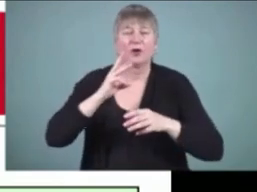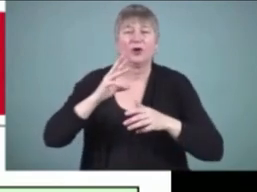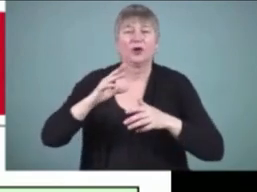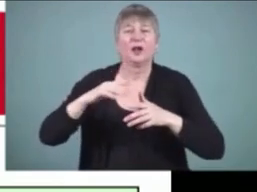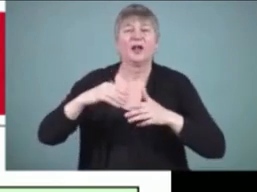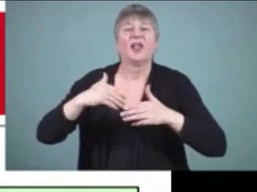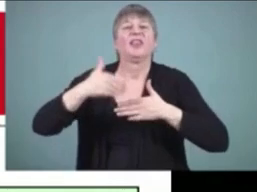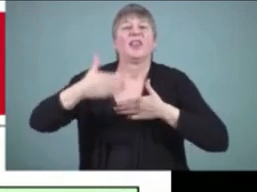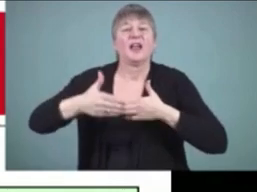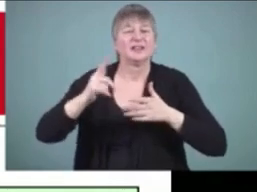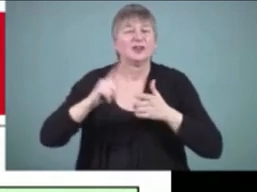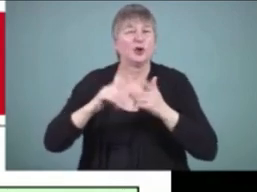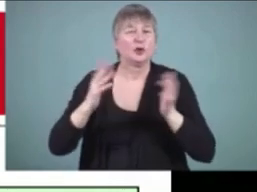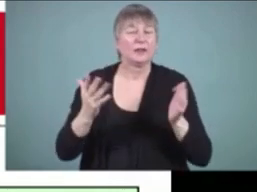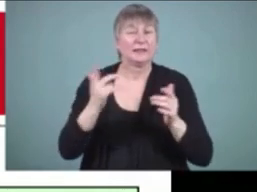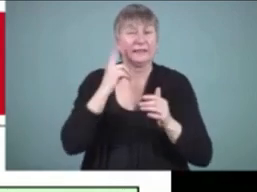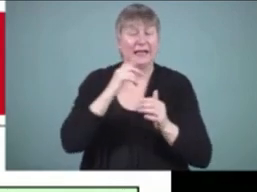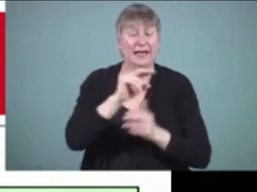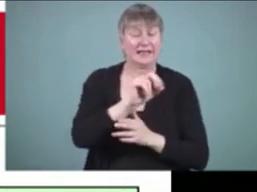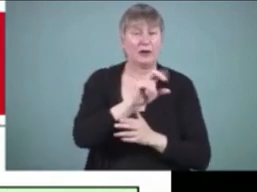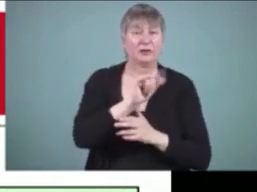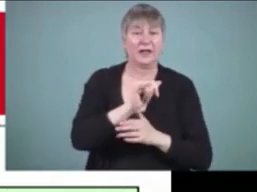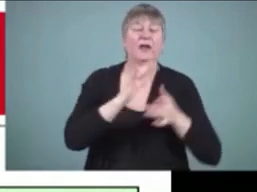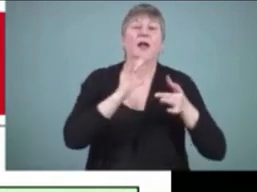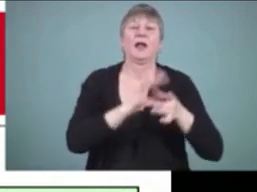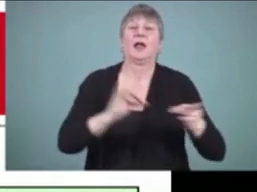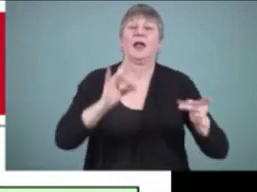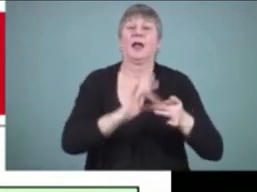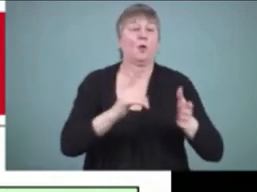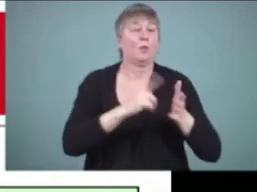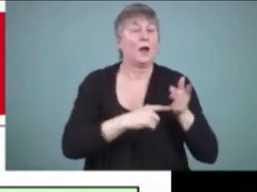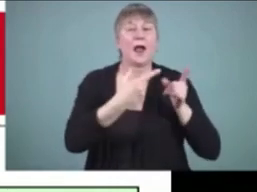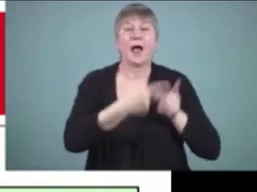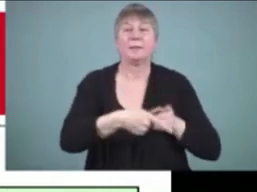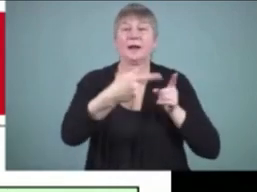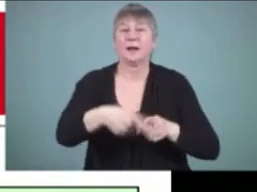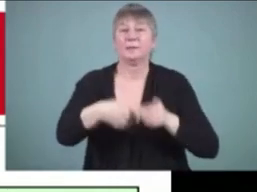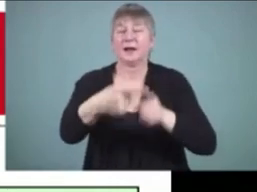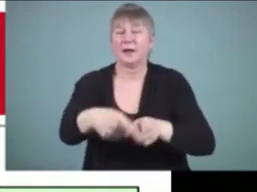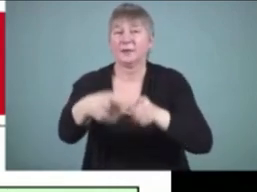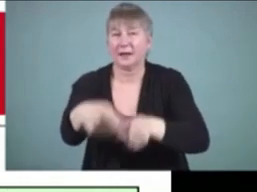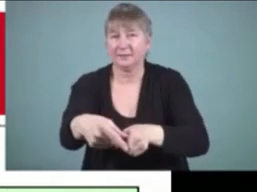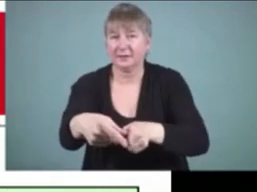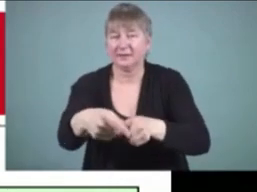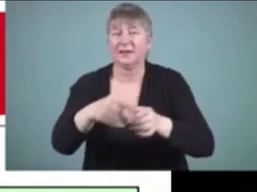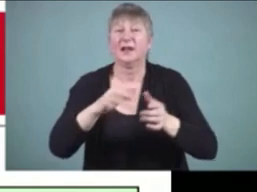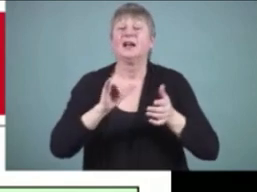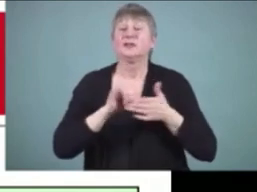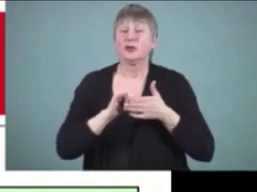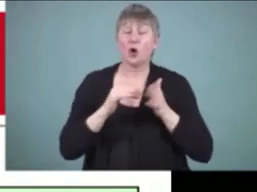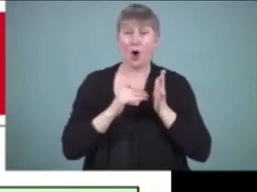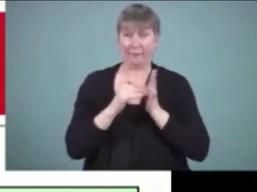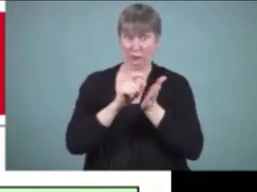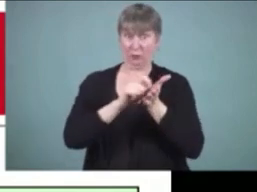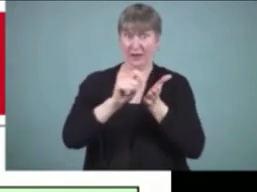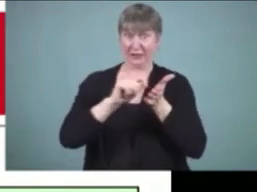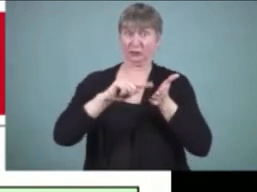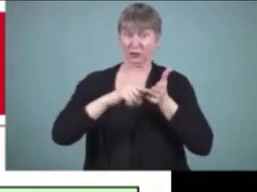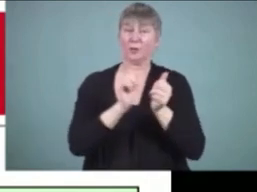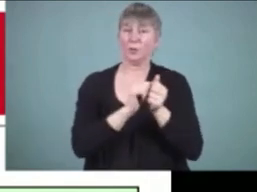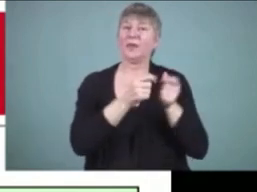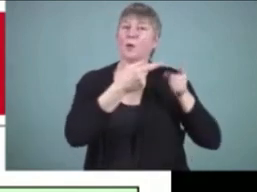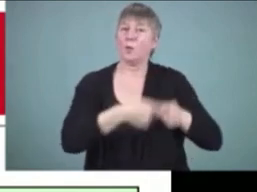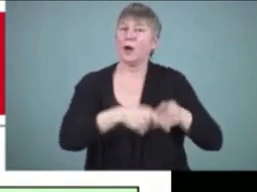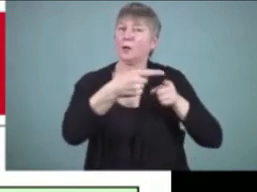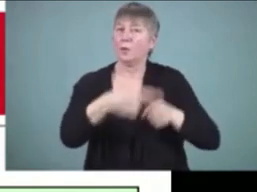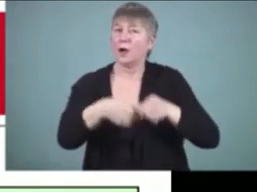similarities between the narrative of the hearing and deaf writers here this is where we start but if you really think about where